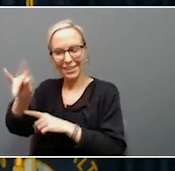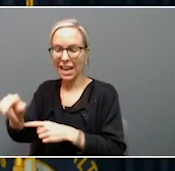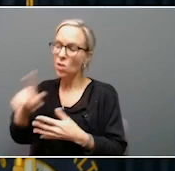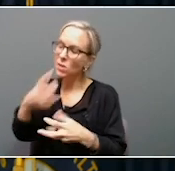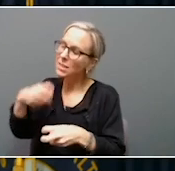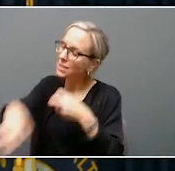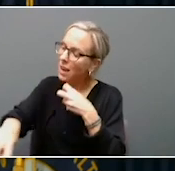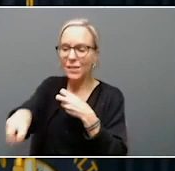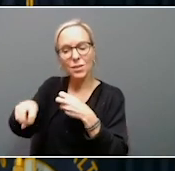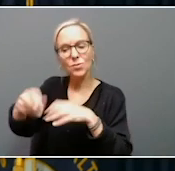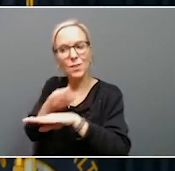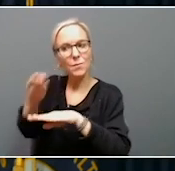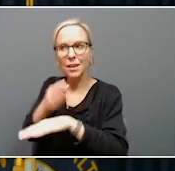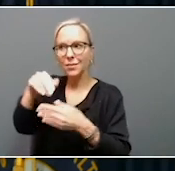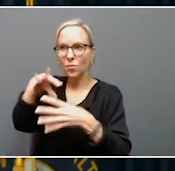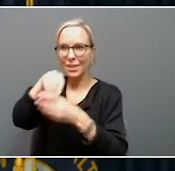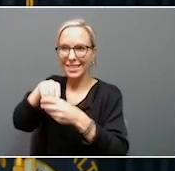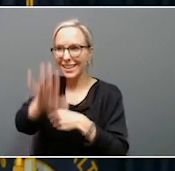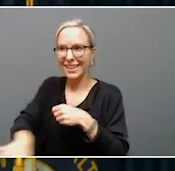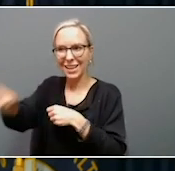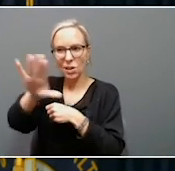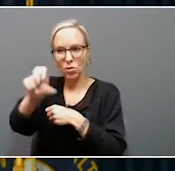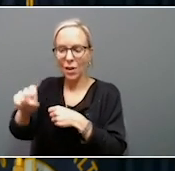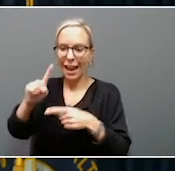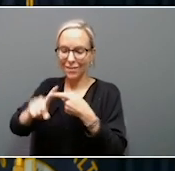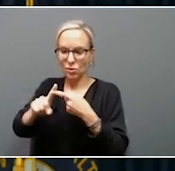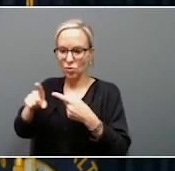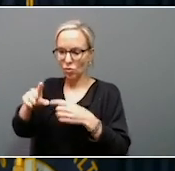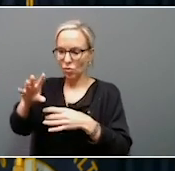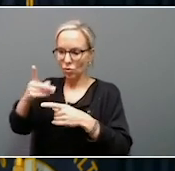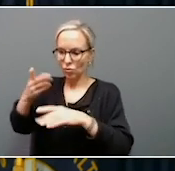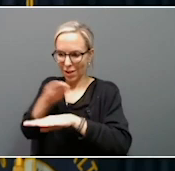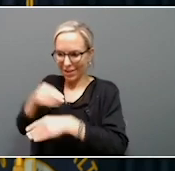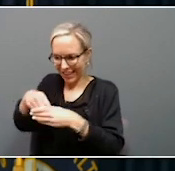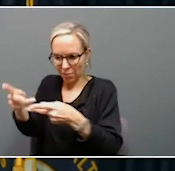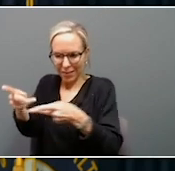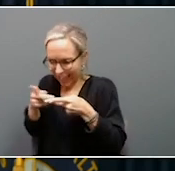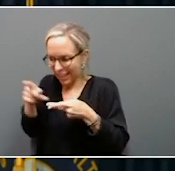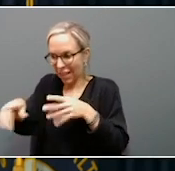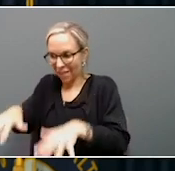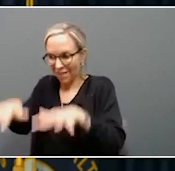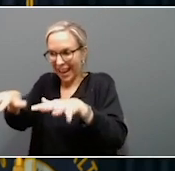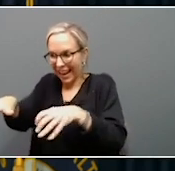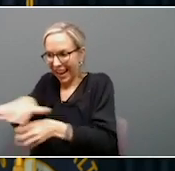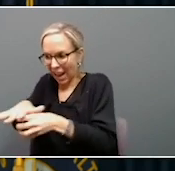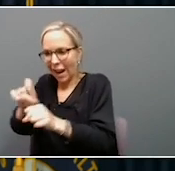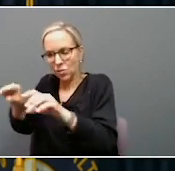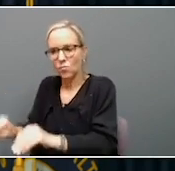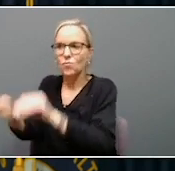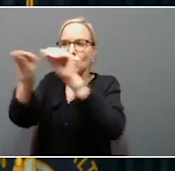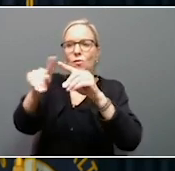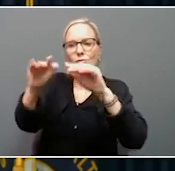has ever seen because we can't rebuild in place. We have to move people from the floodplain, where they are in danger, to higher ground. That means building